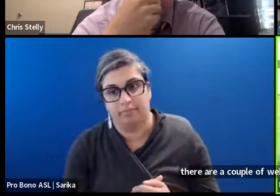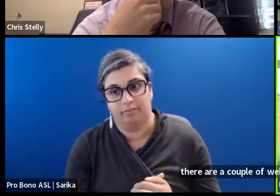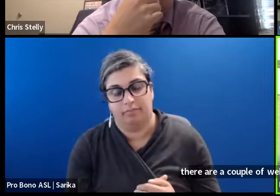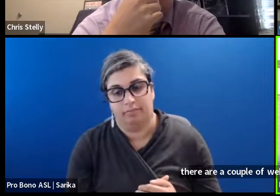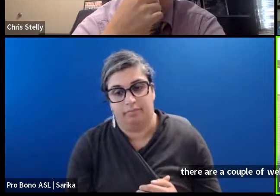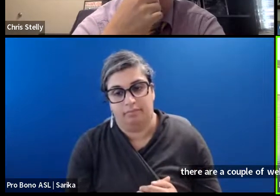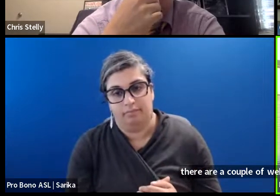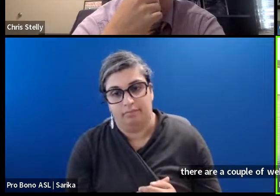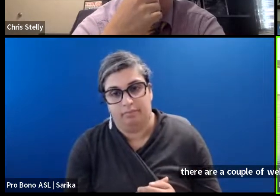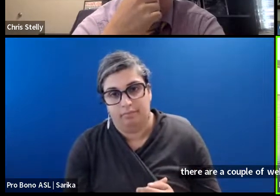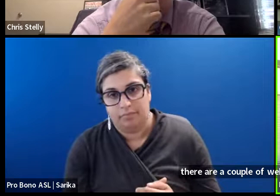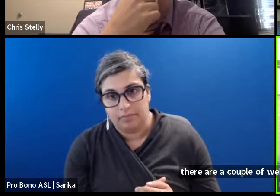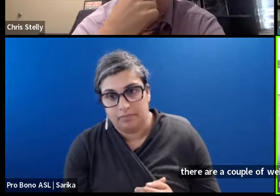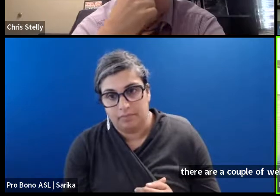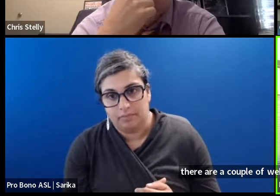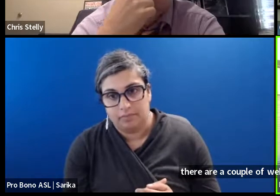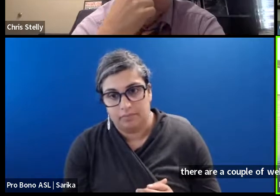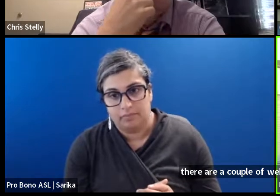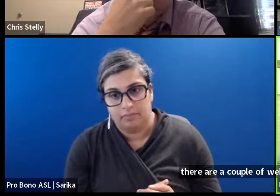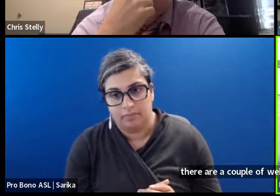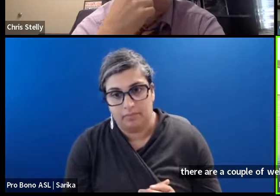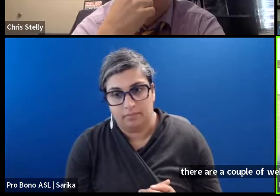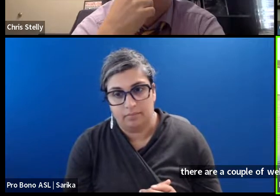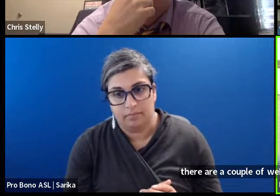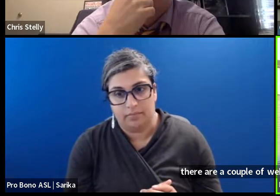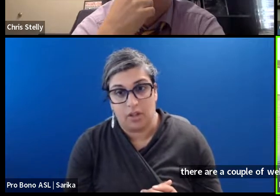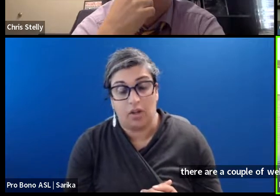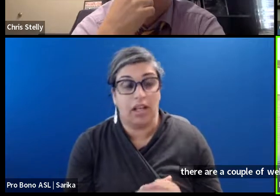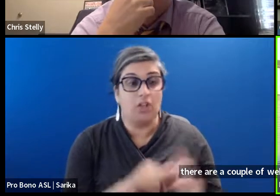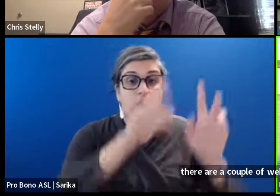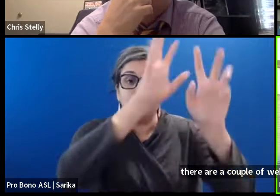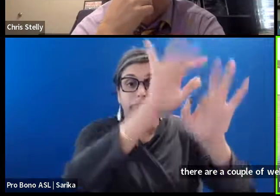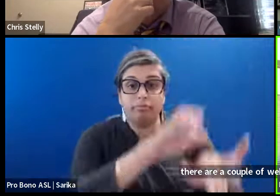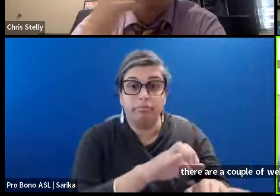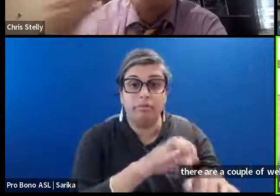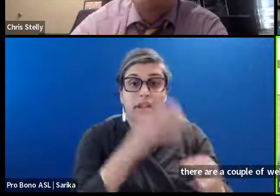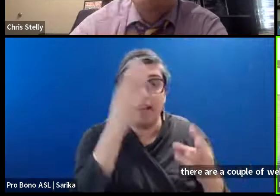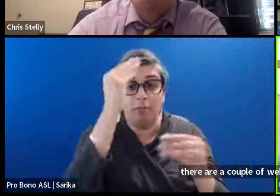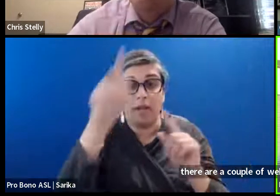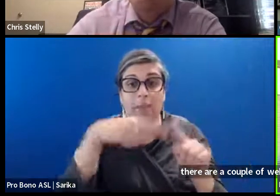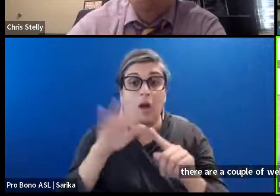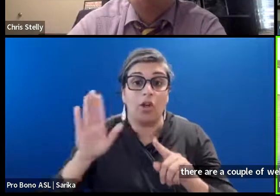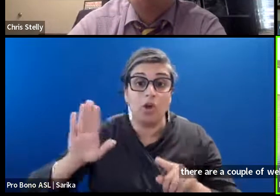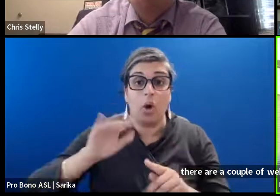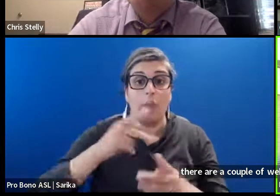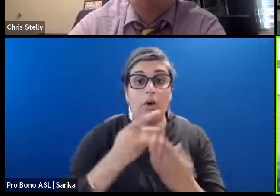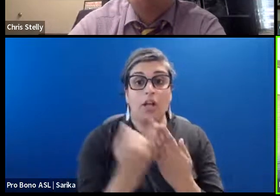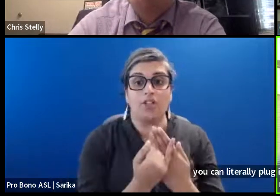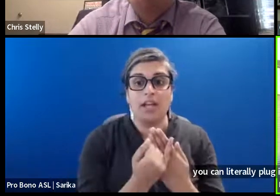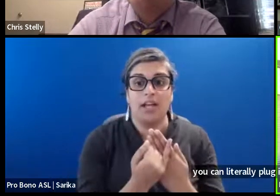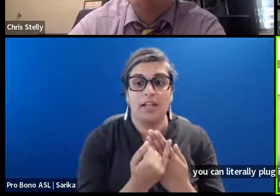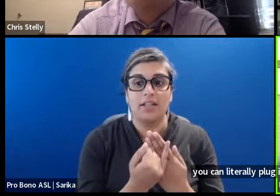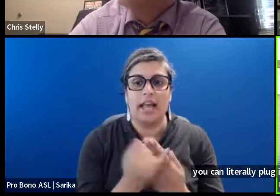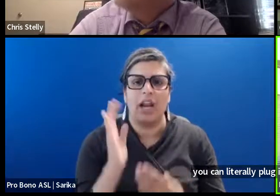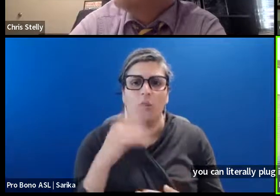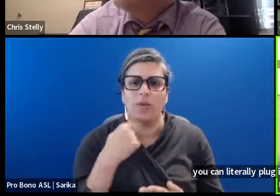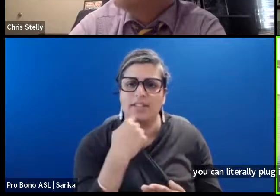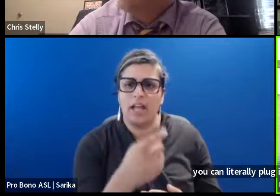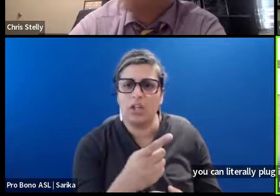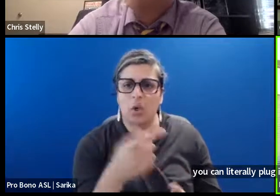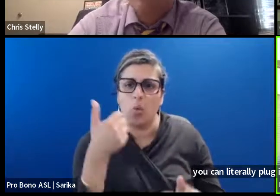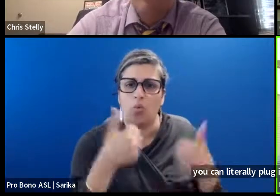um, information about your project with criteria, and it will tell you which